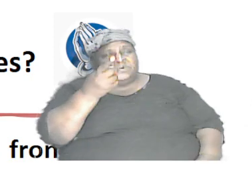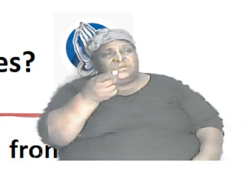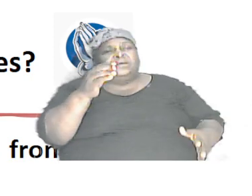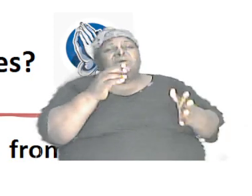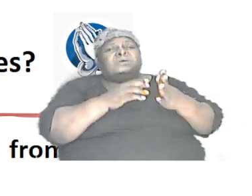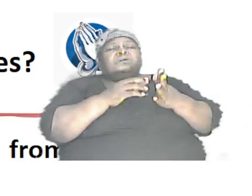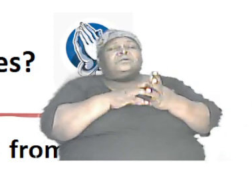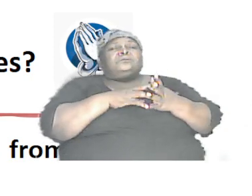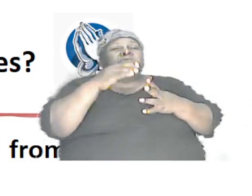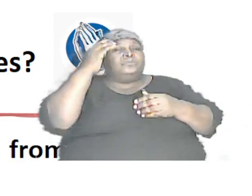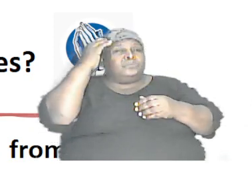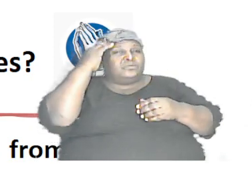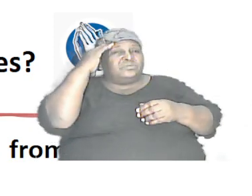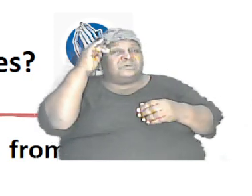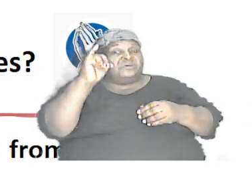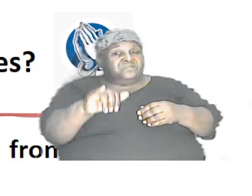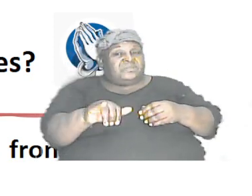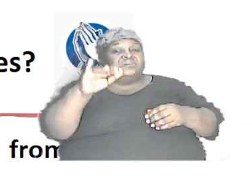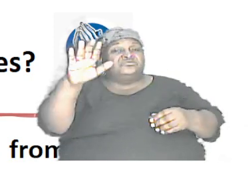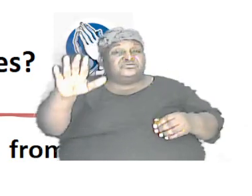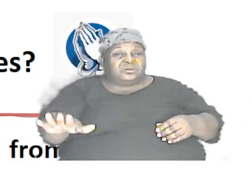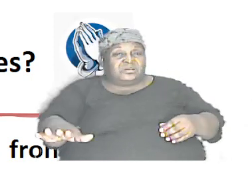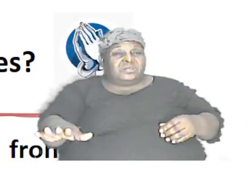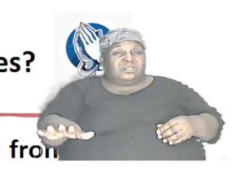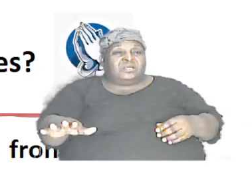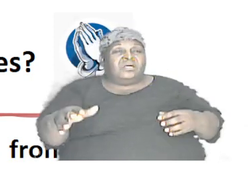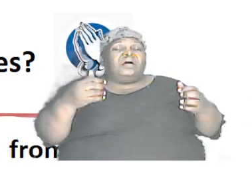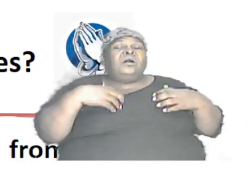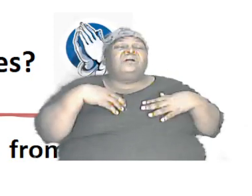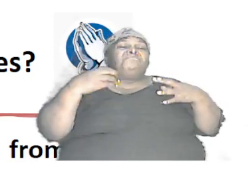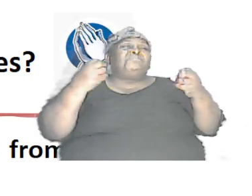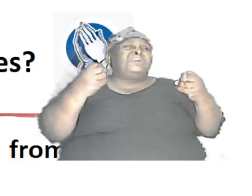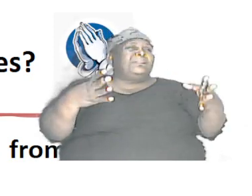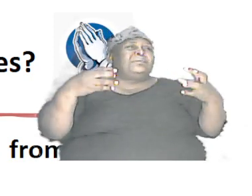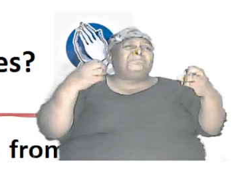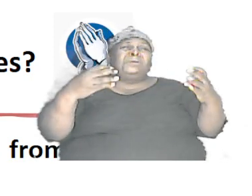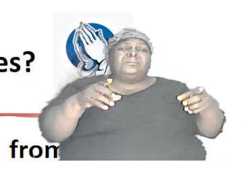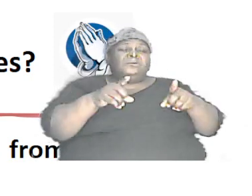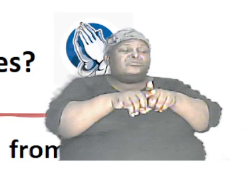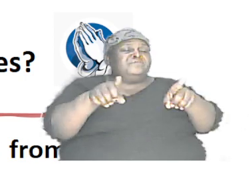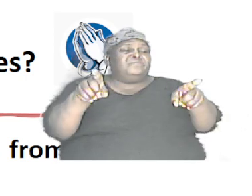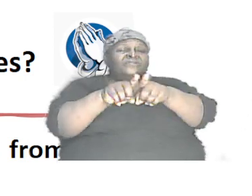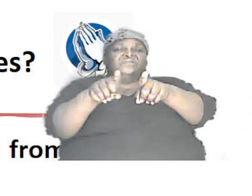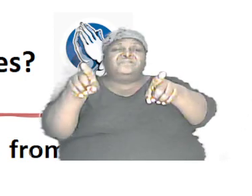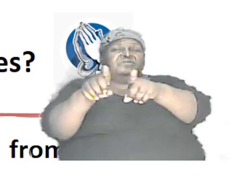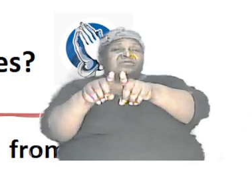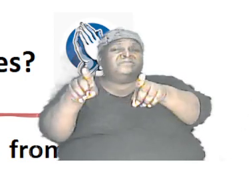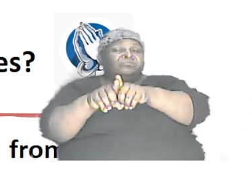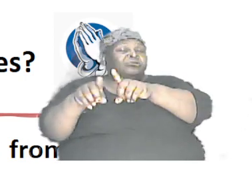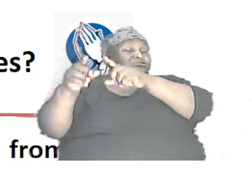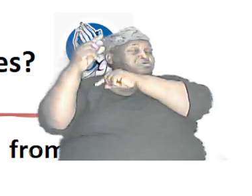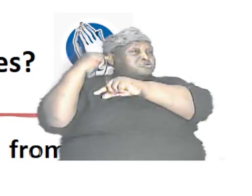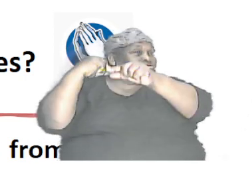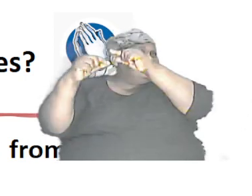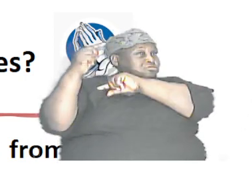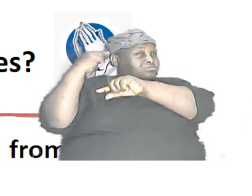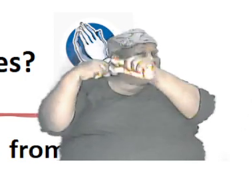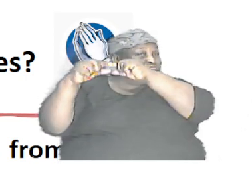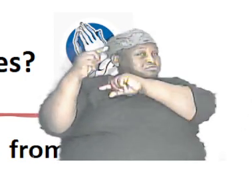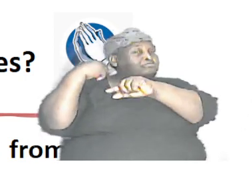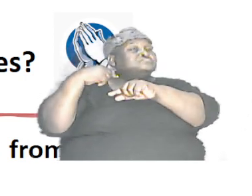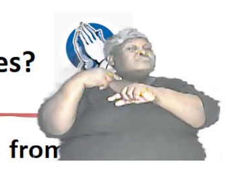again. So notice, that child could have a number of different gene profile,